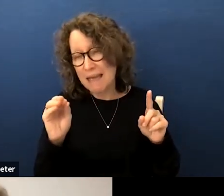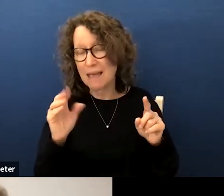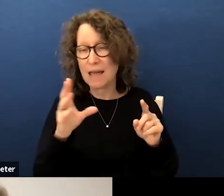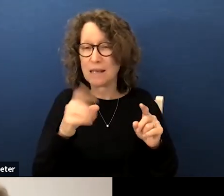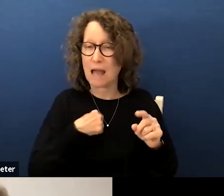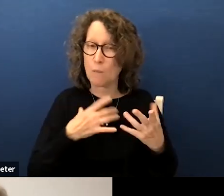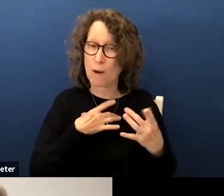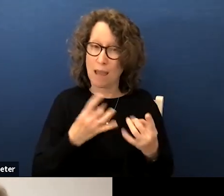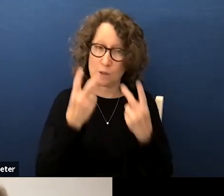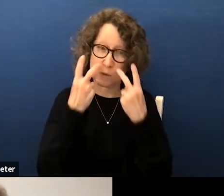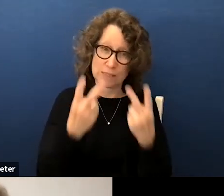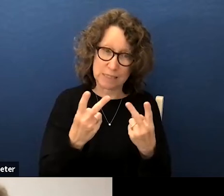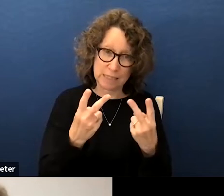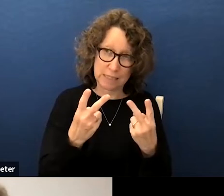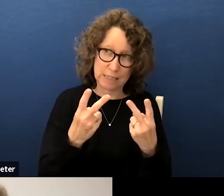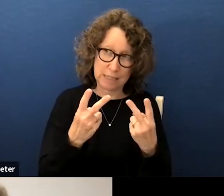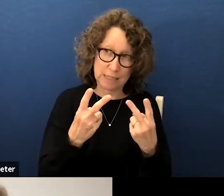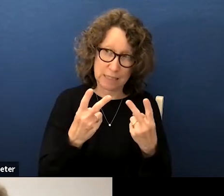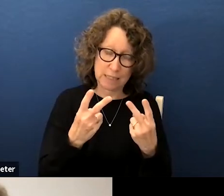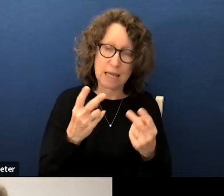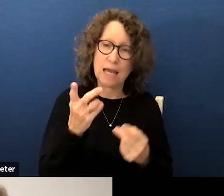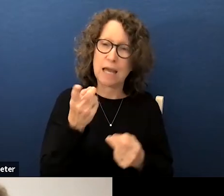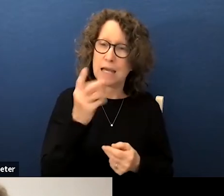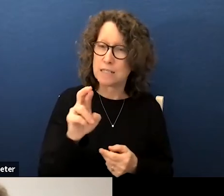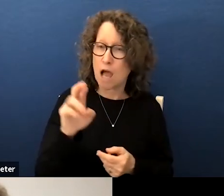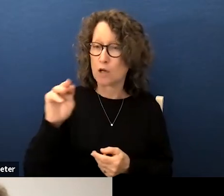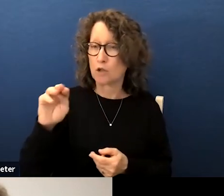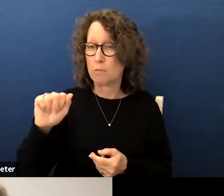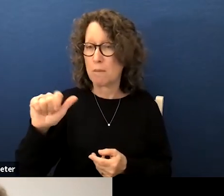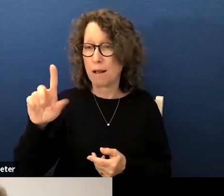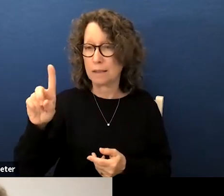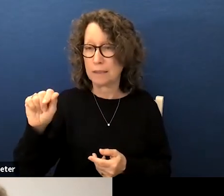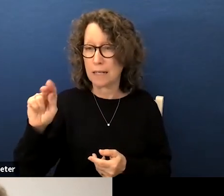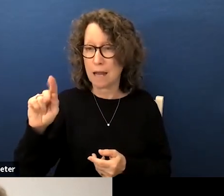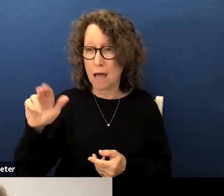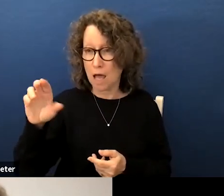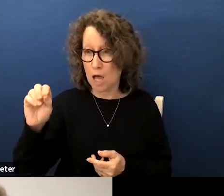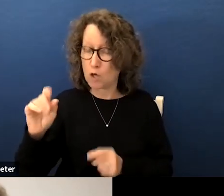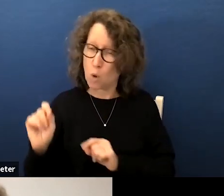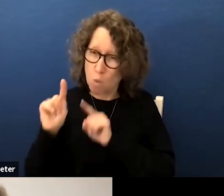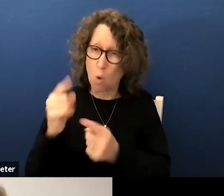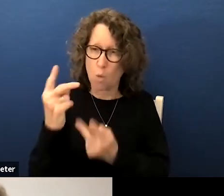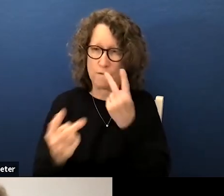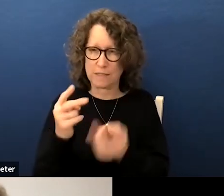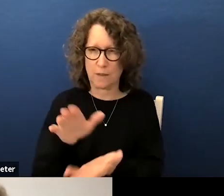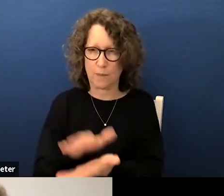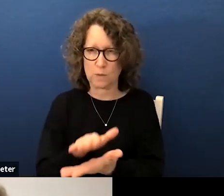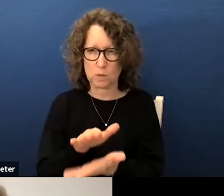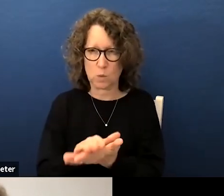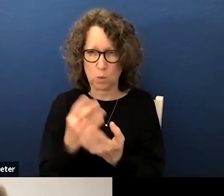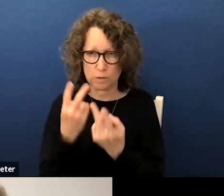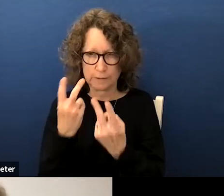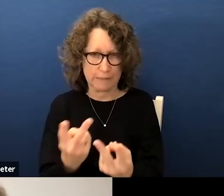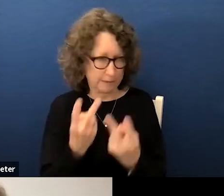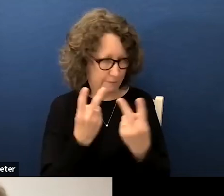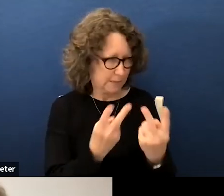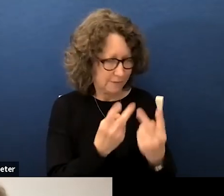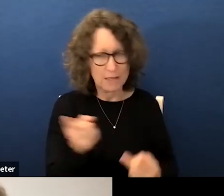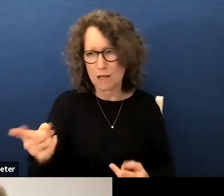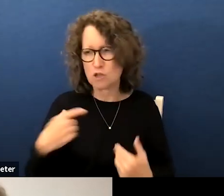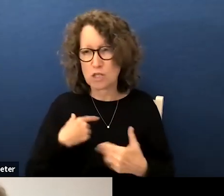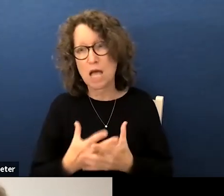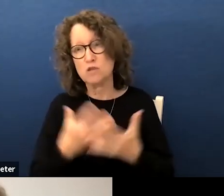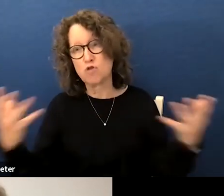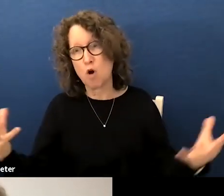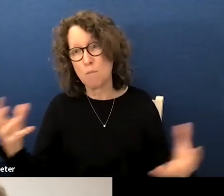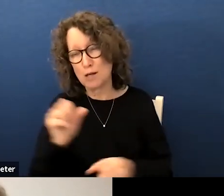would like to see I would like to see that Dr Maldonado goes and visits the schools because she has so